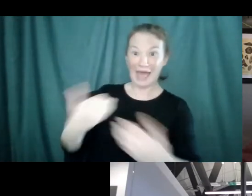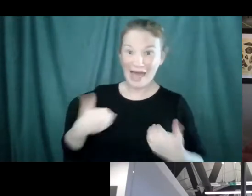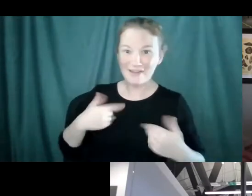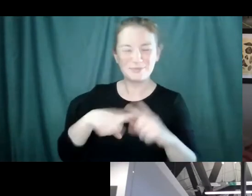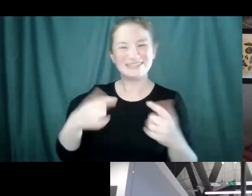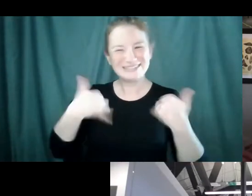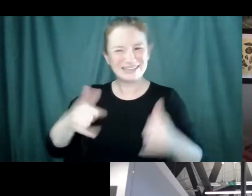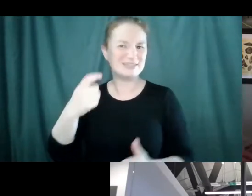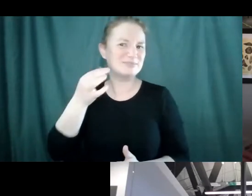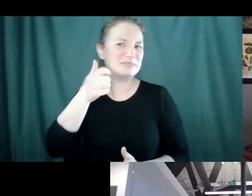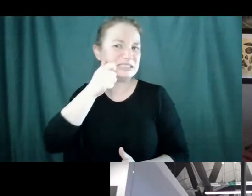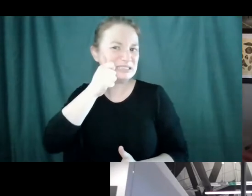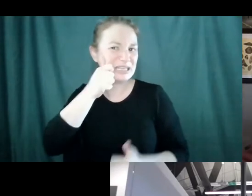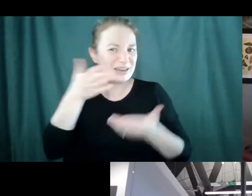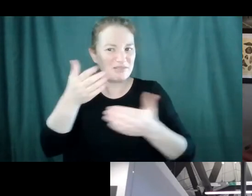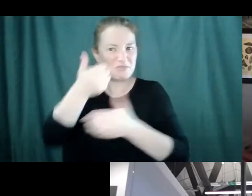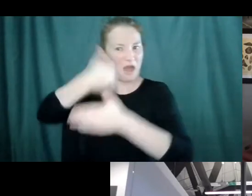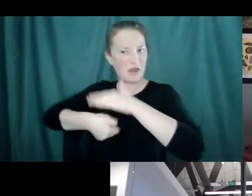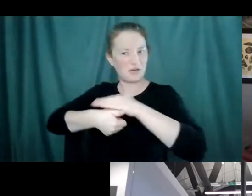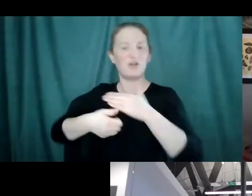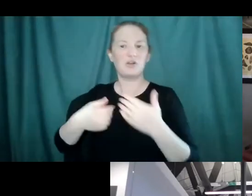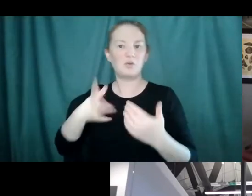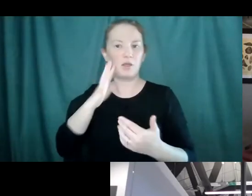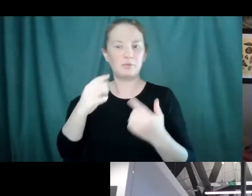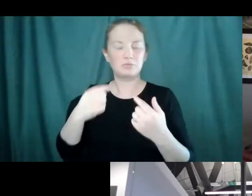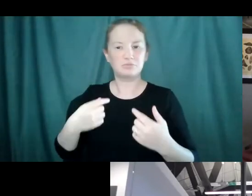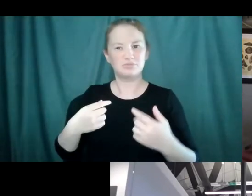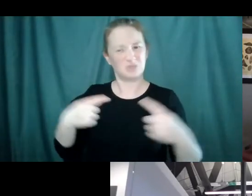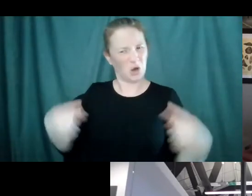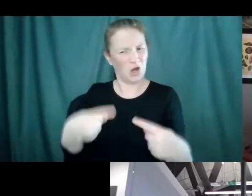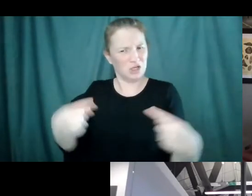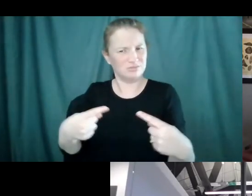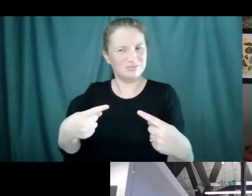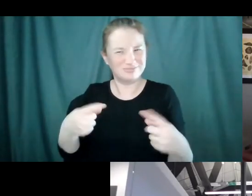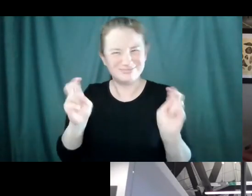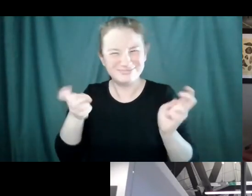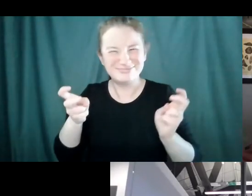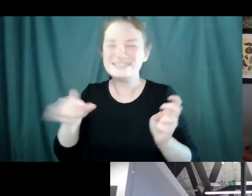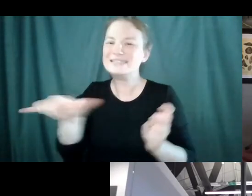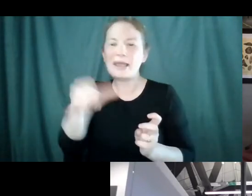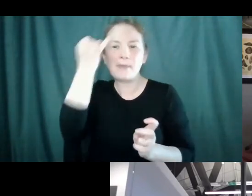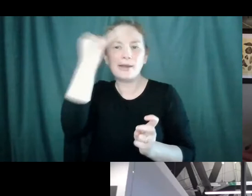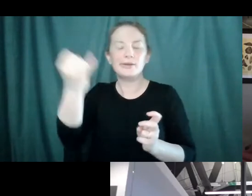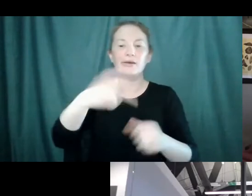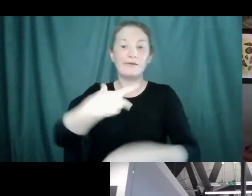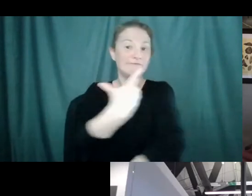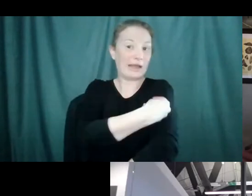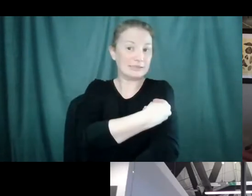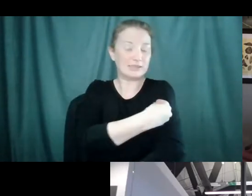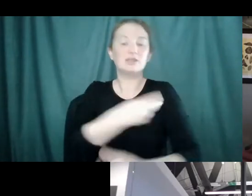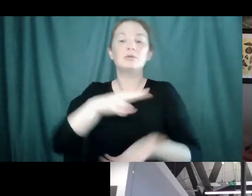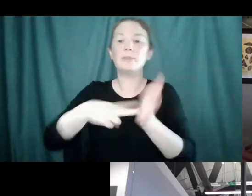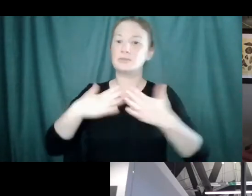the, the vaccine increases your chances of resisting the virus and not getting sick.